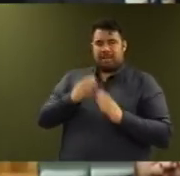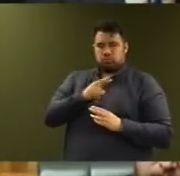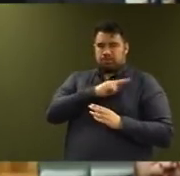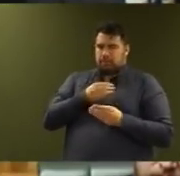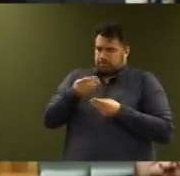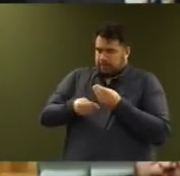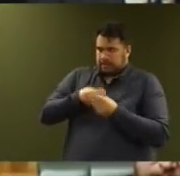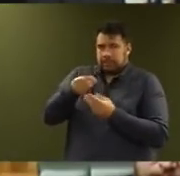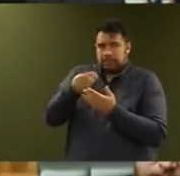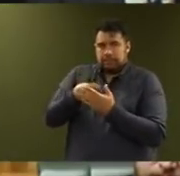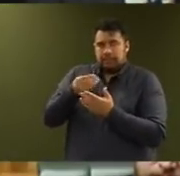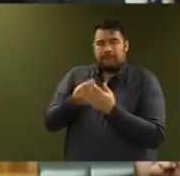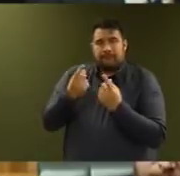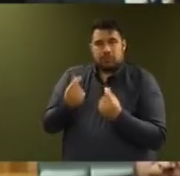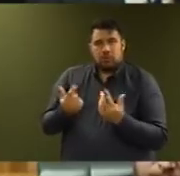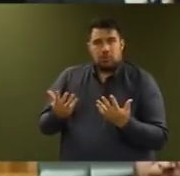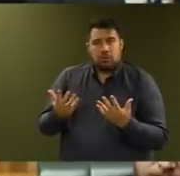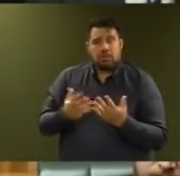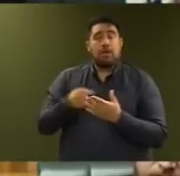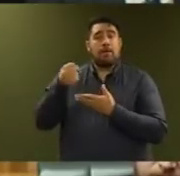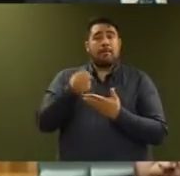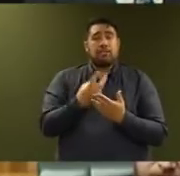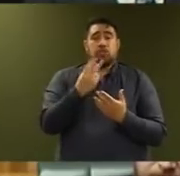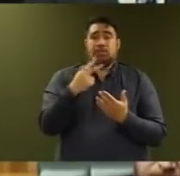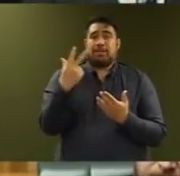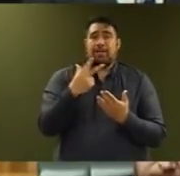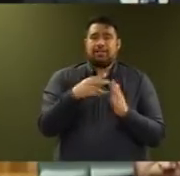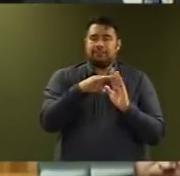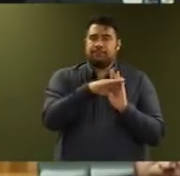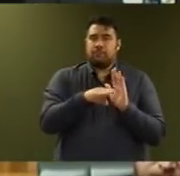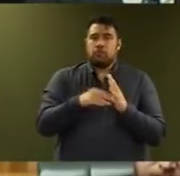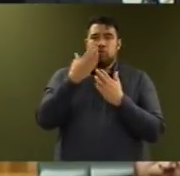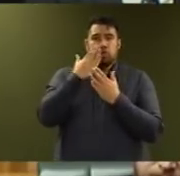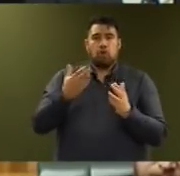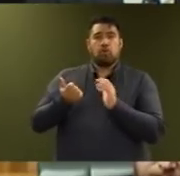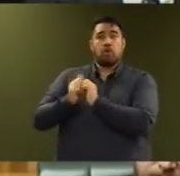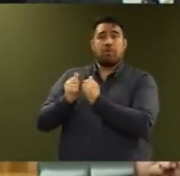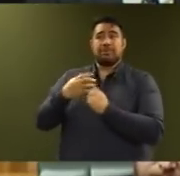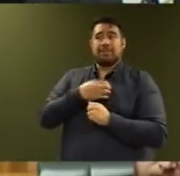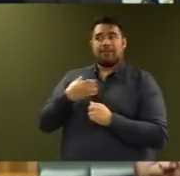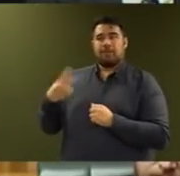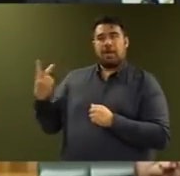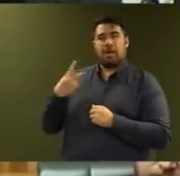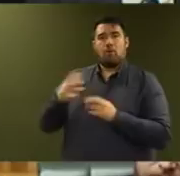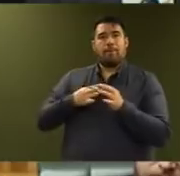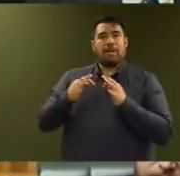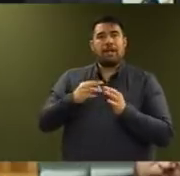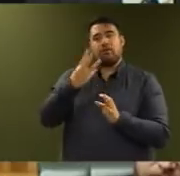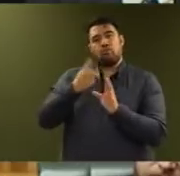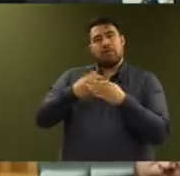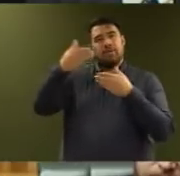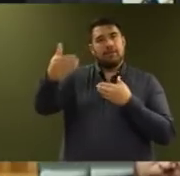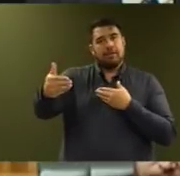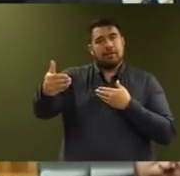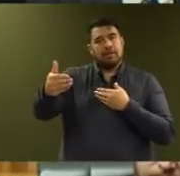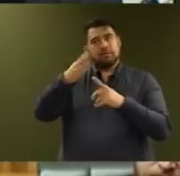sustainability. Budget 2018 sets out the foundations of this coalition government's plan for the next three years and looks